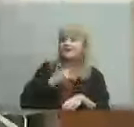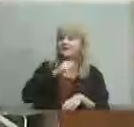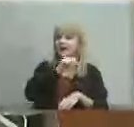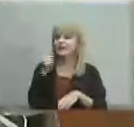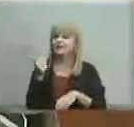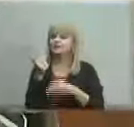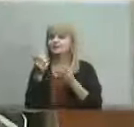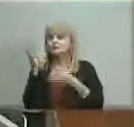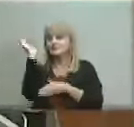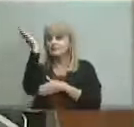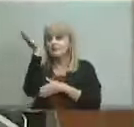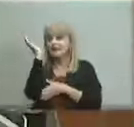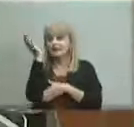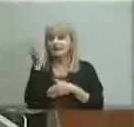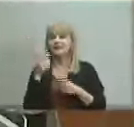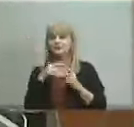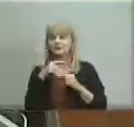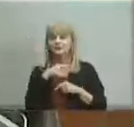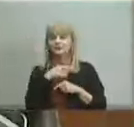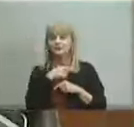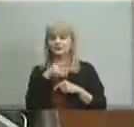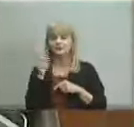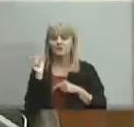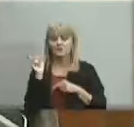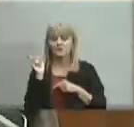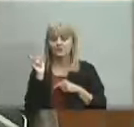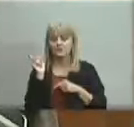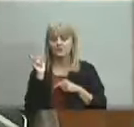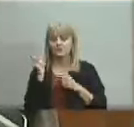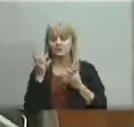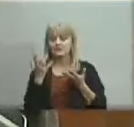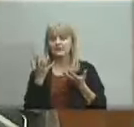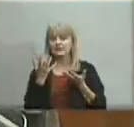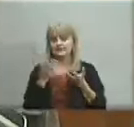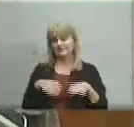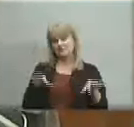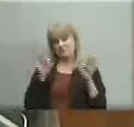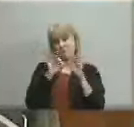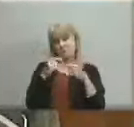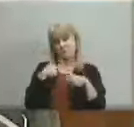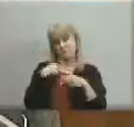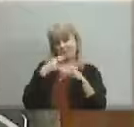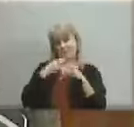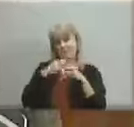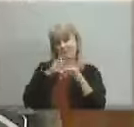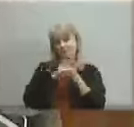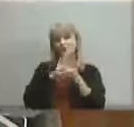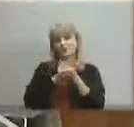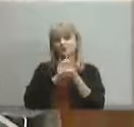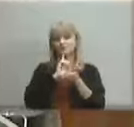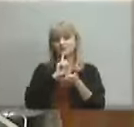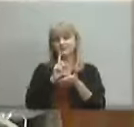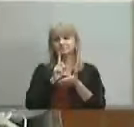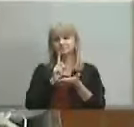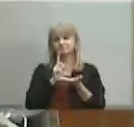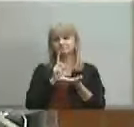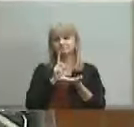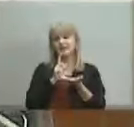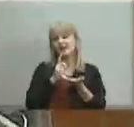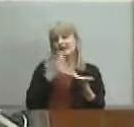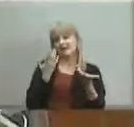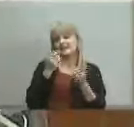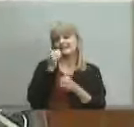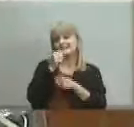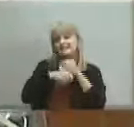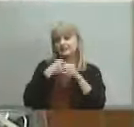others to speak this is this is a bit important to me the name of the school the name of the school first of all about ten years ago